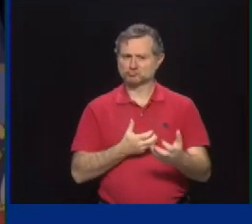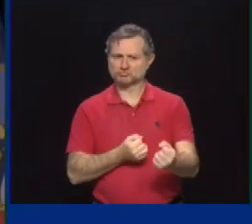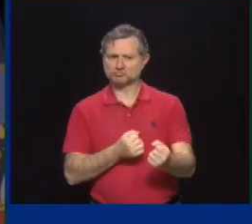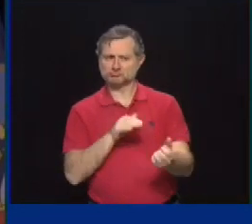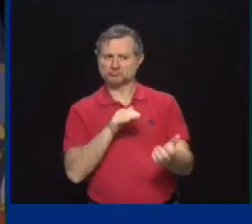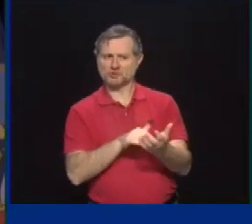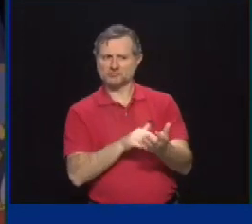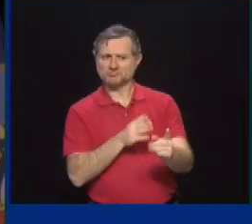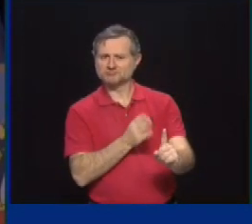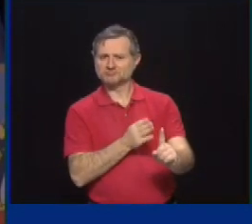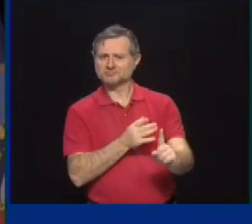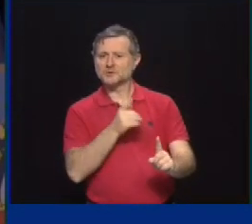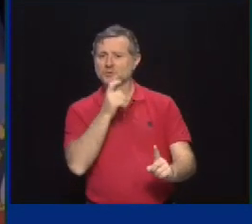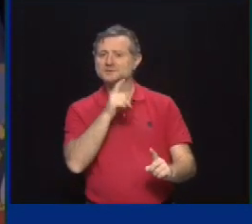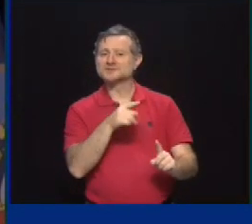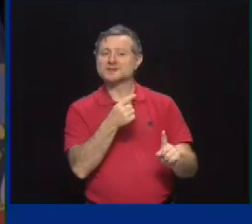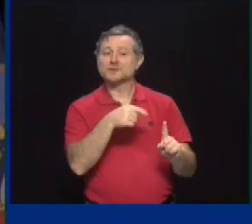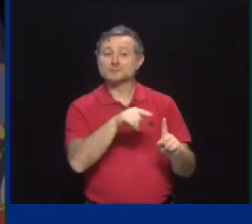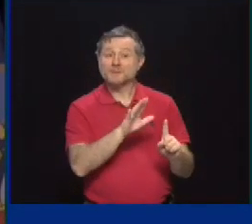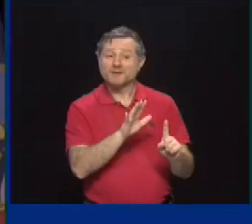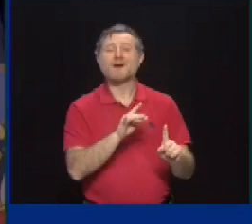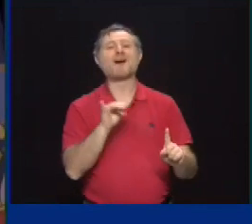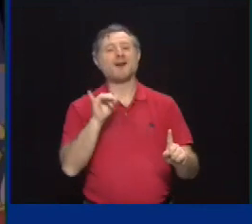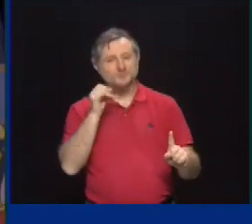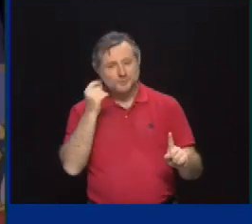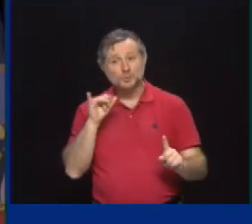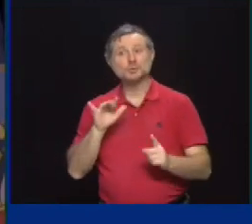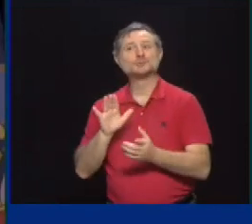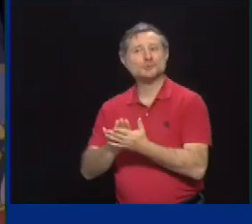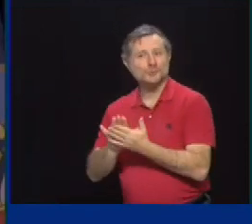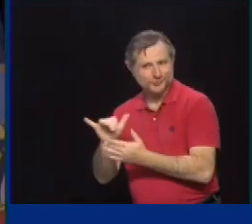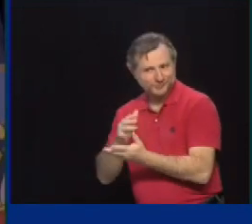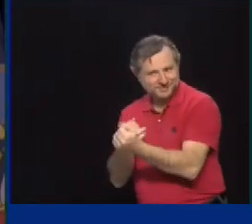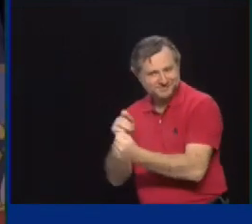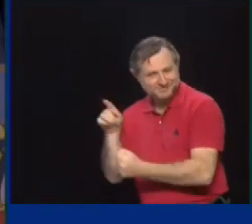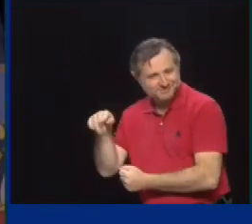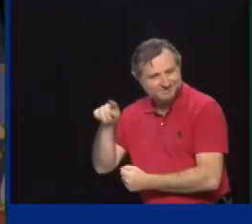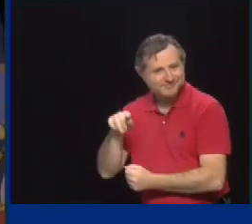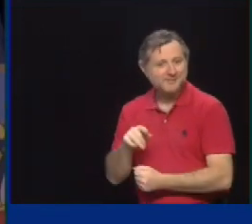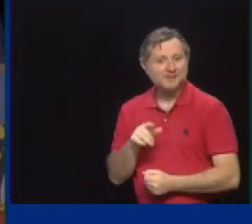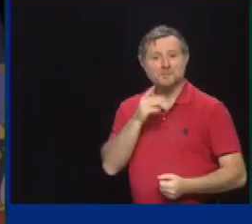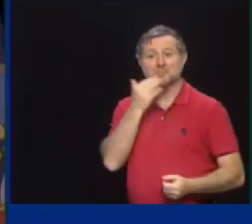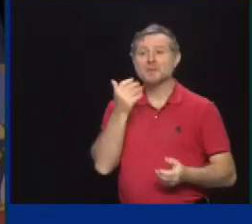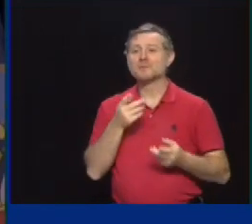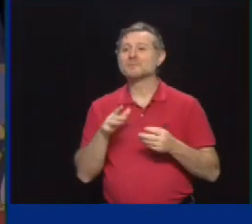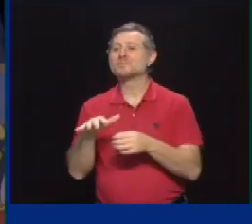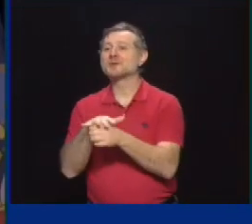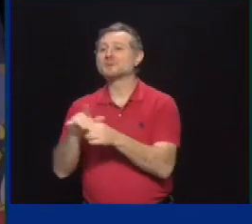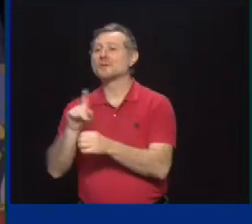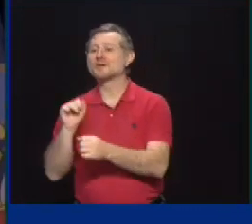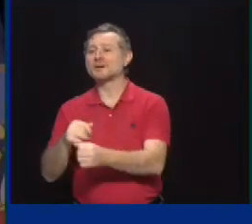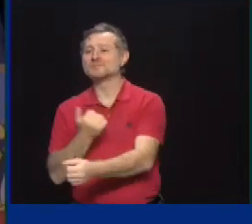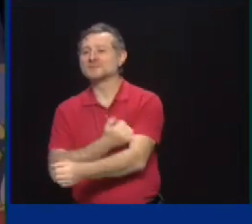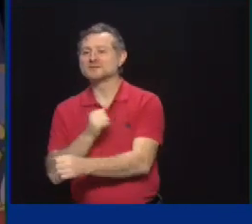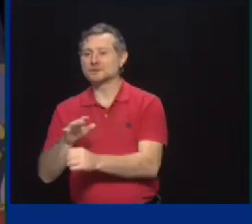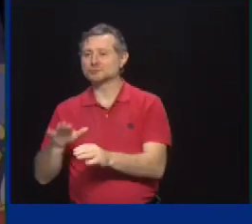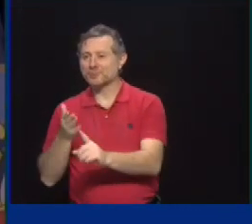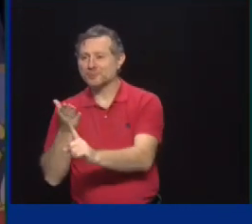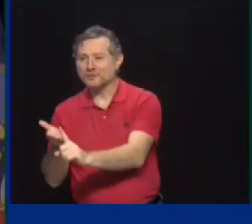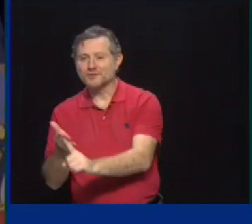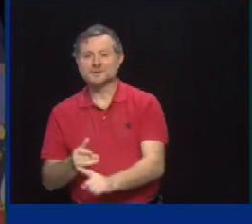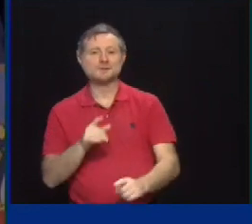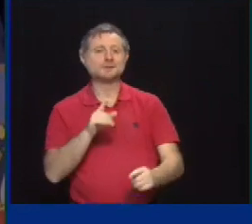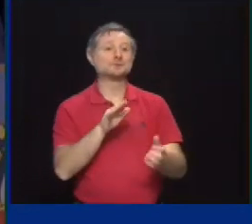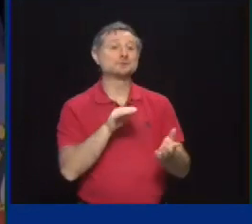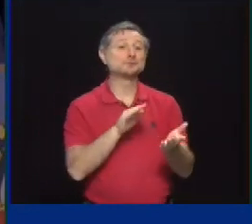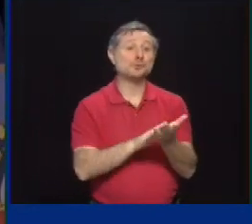not just them. We are working with the schools. I personally think the best place is in a school. The children are there. School nurse, or we send in people who do provide